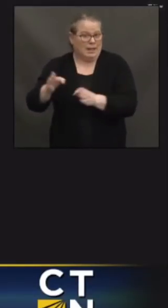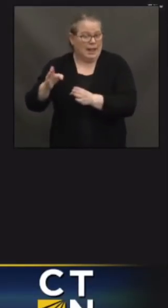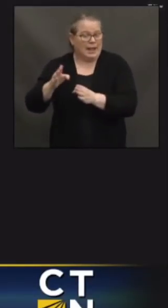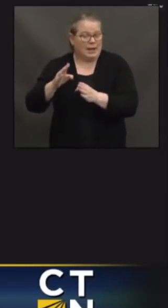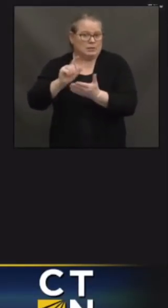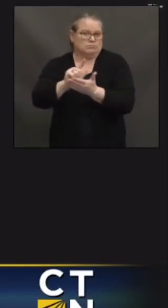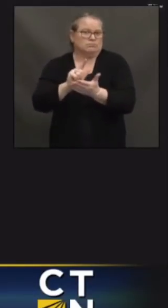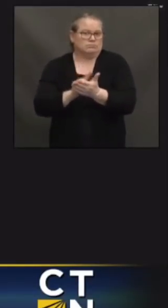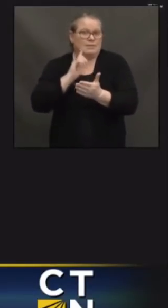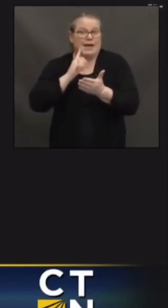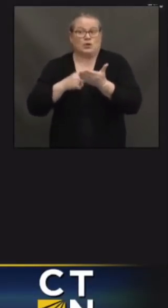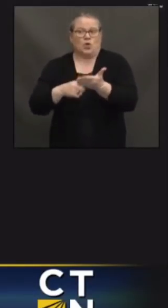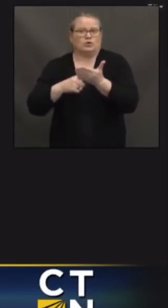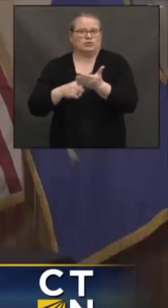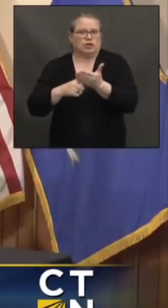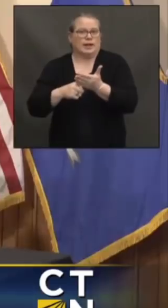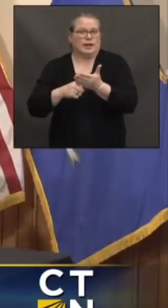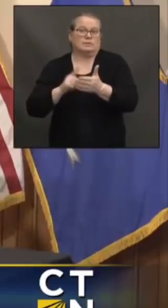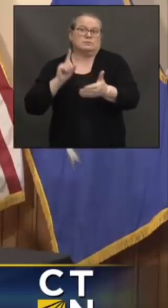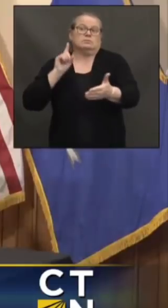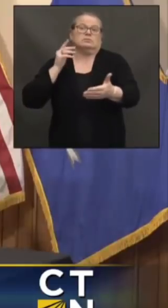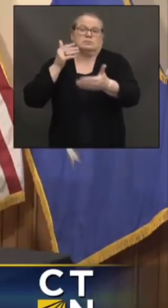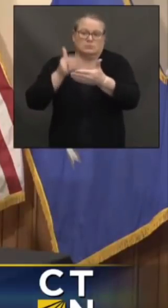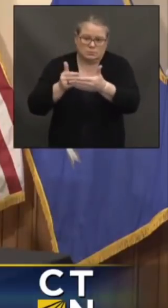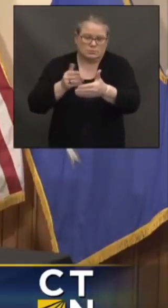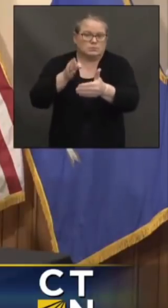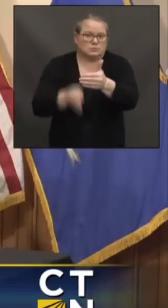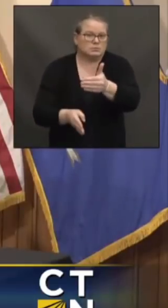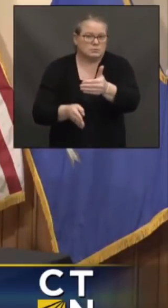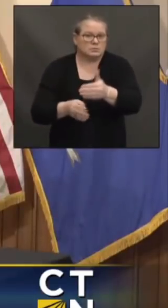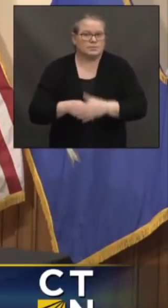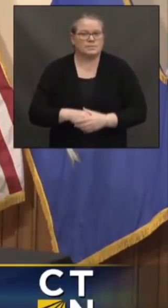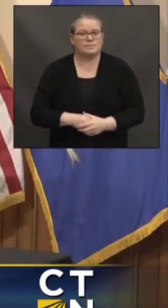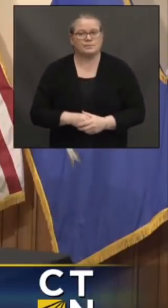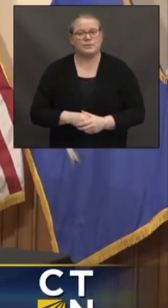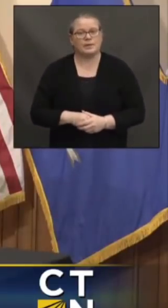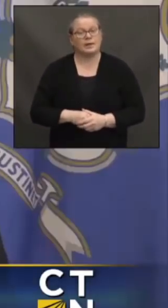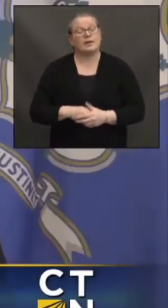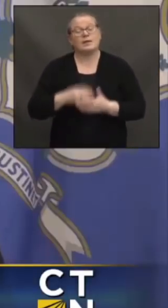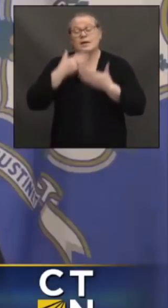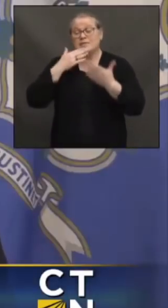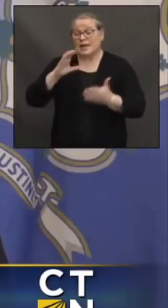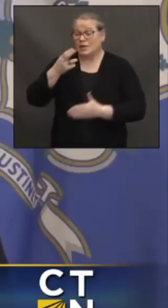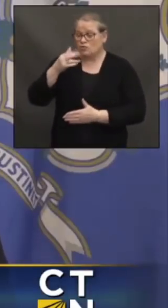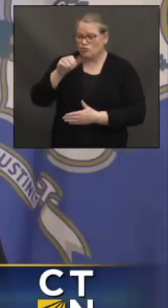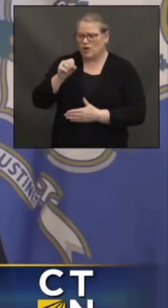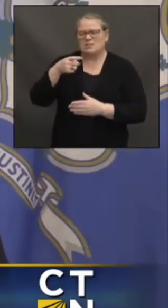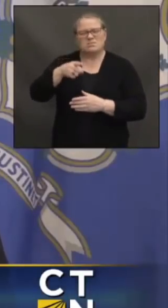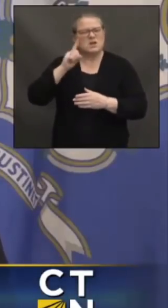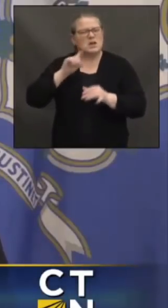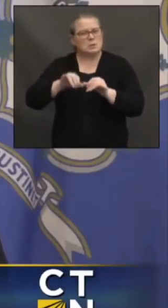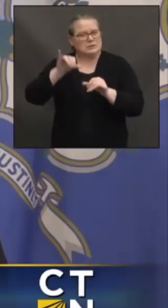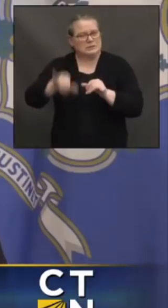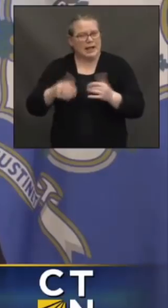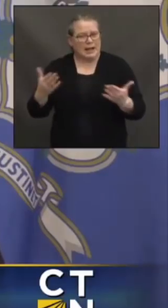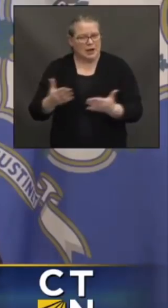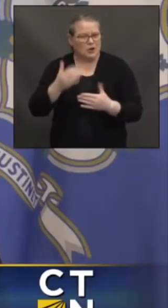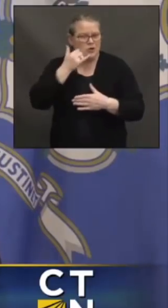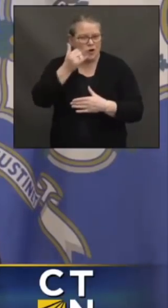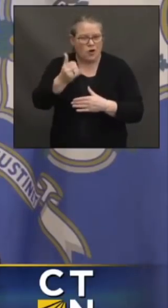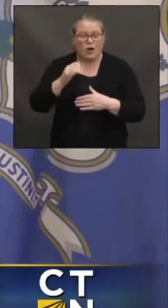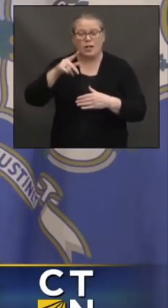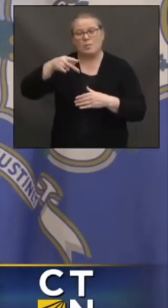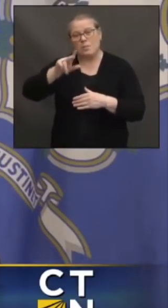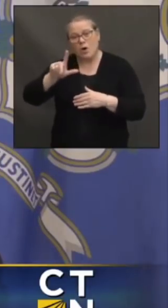near completion. All right. Thank you, Chris. Chris is sticking around a little bit longer. Like I said, of course, Paul and Josh is here.